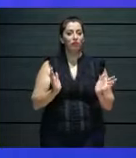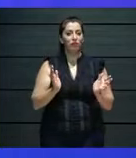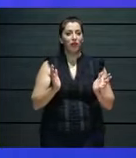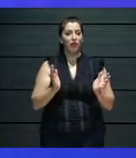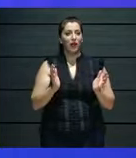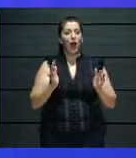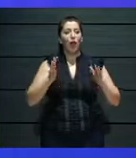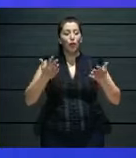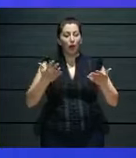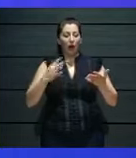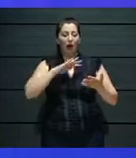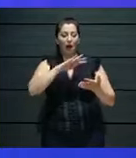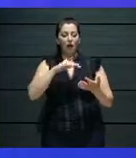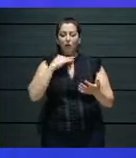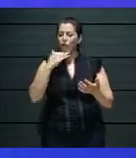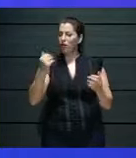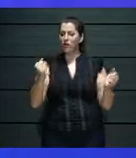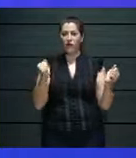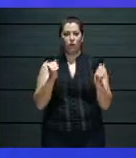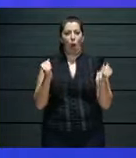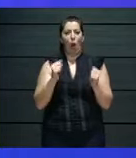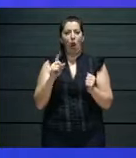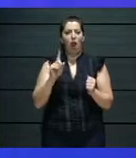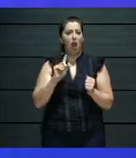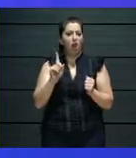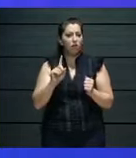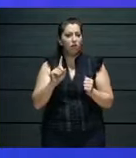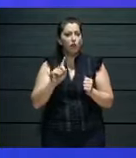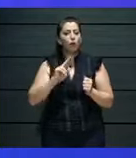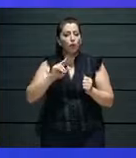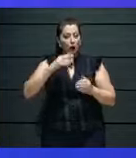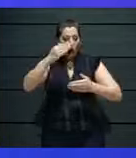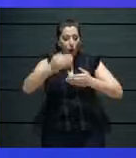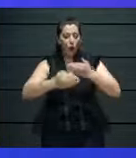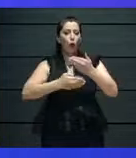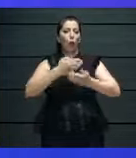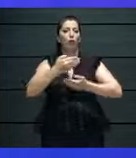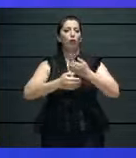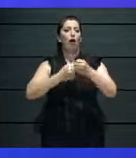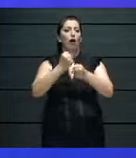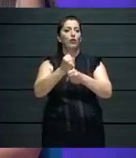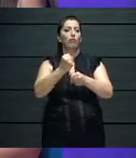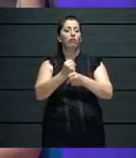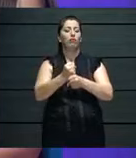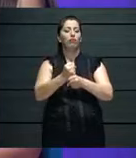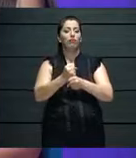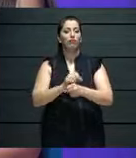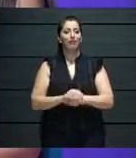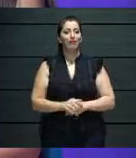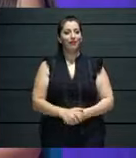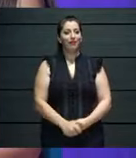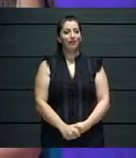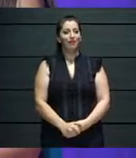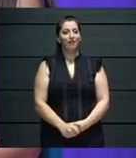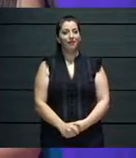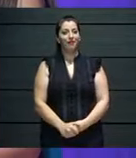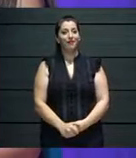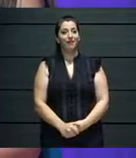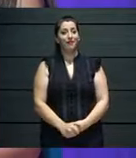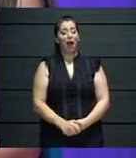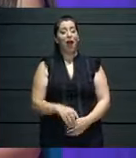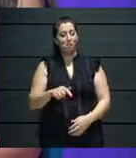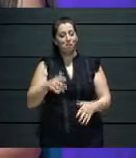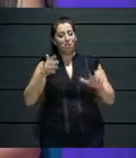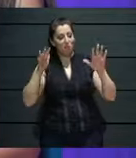not afraid of pandemics. That's brilliant, Albert. And